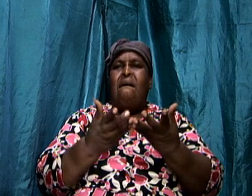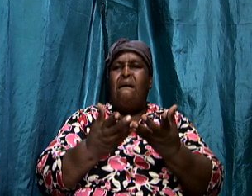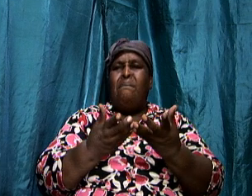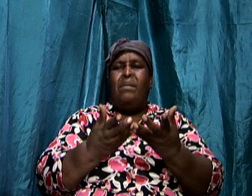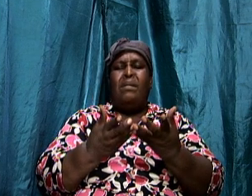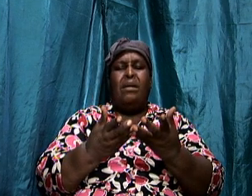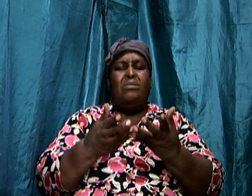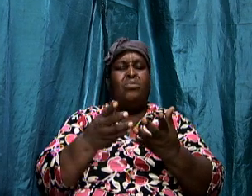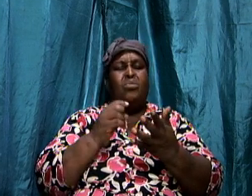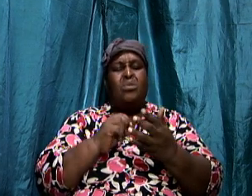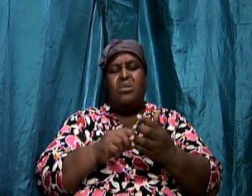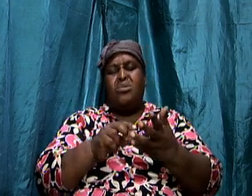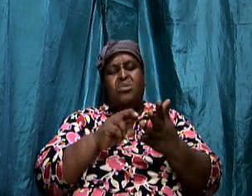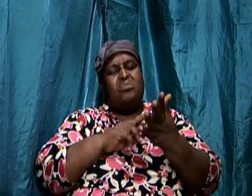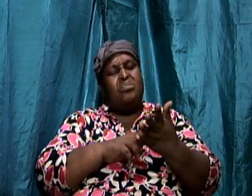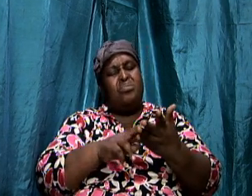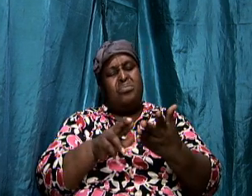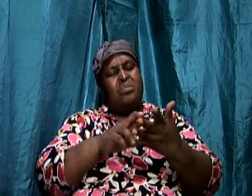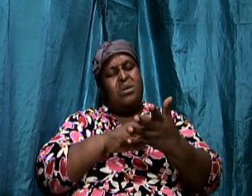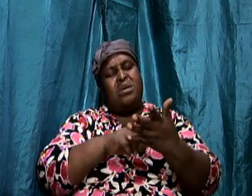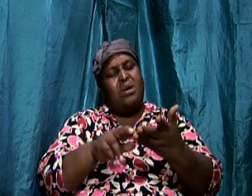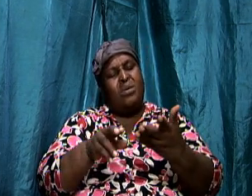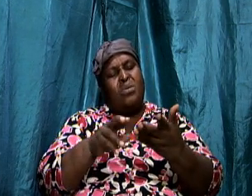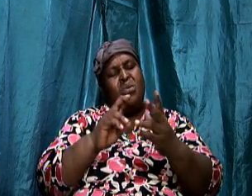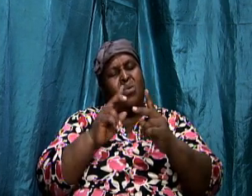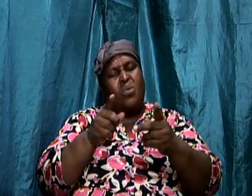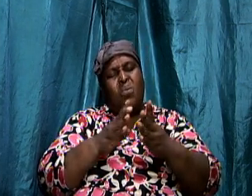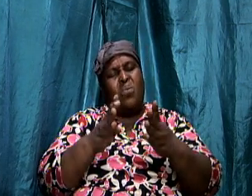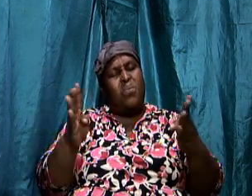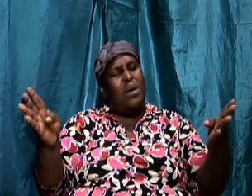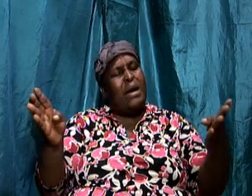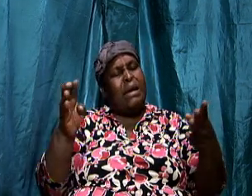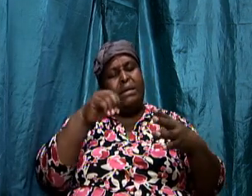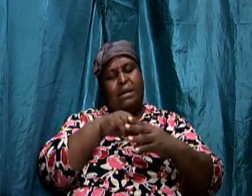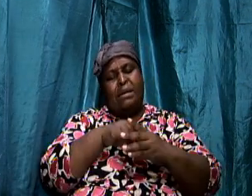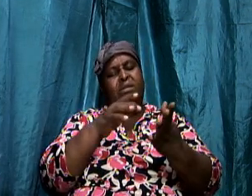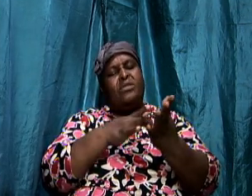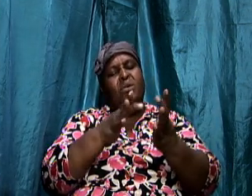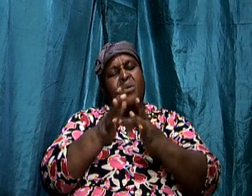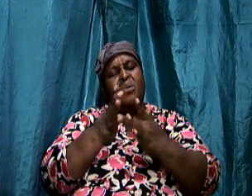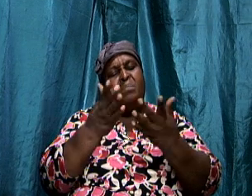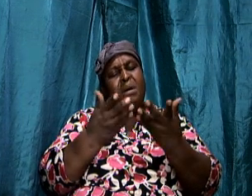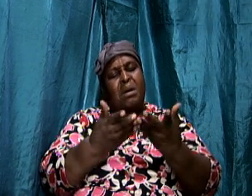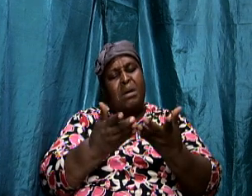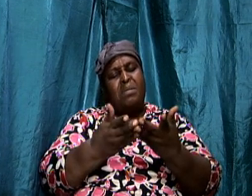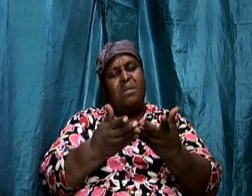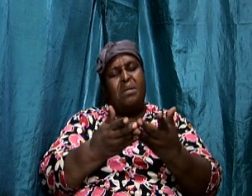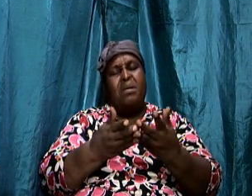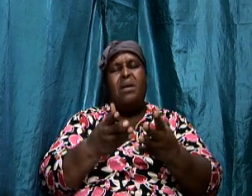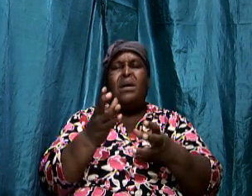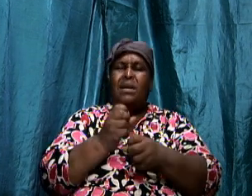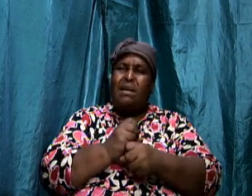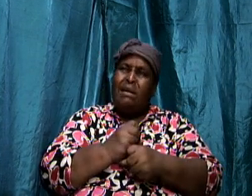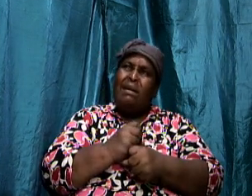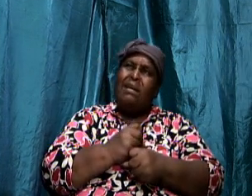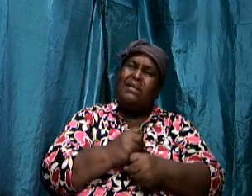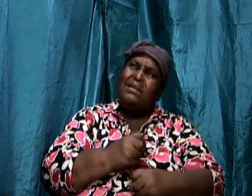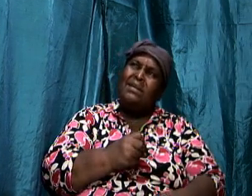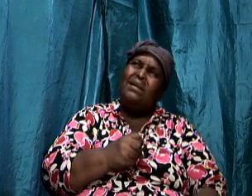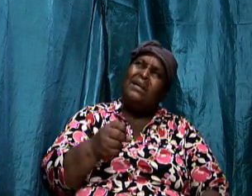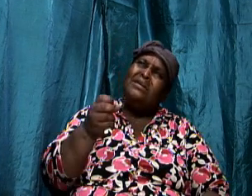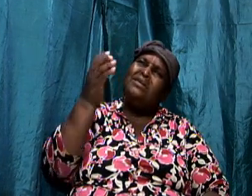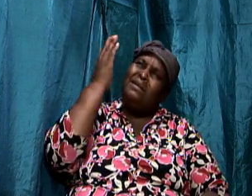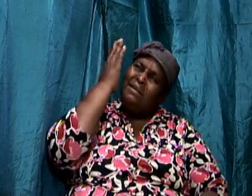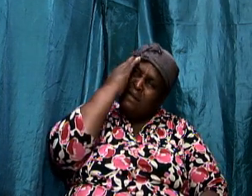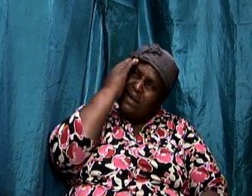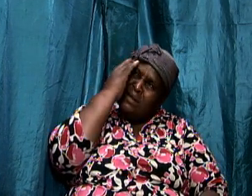and go a little bit wider that we get the essence of what is being conveyed by